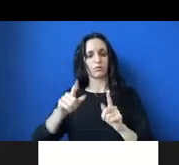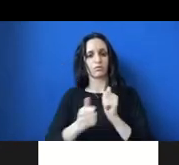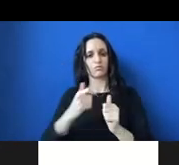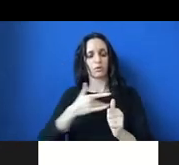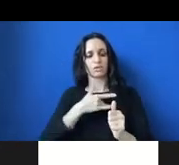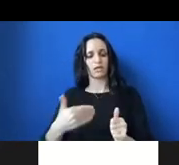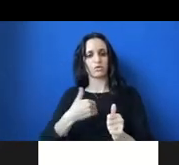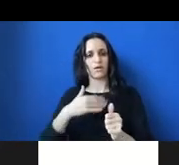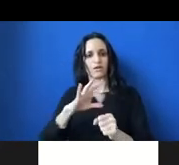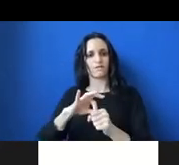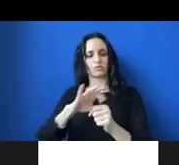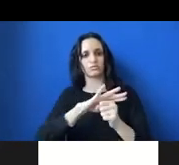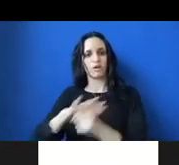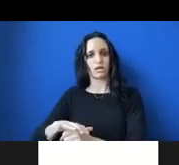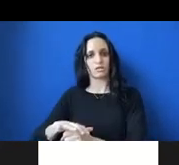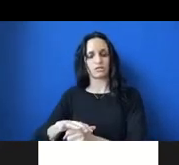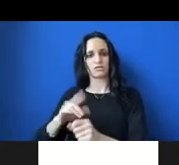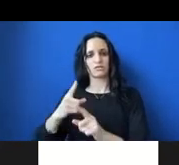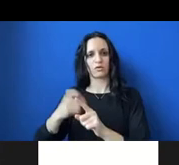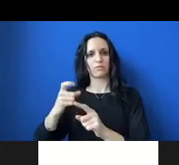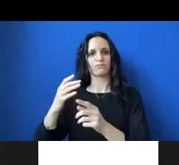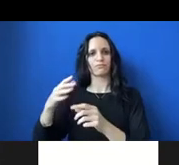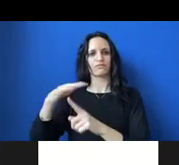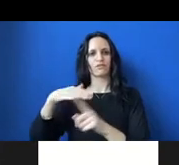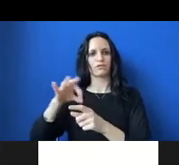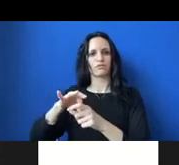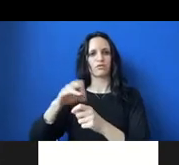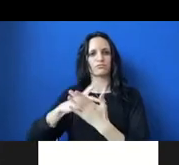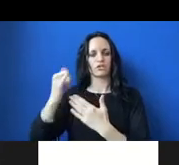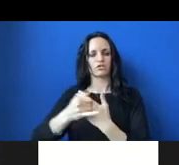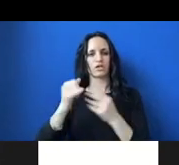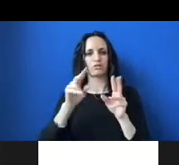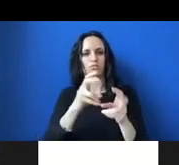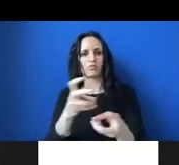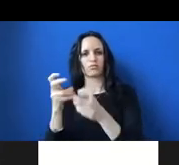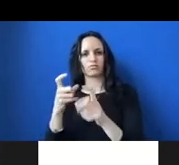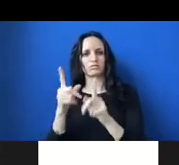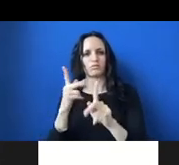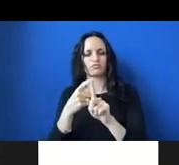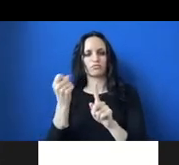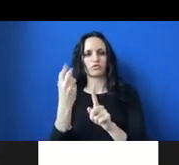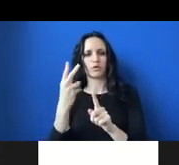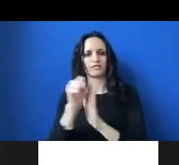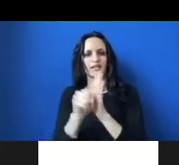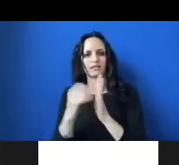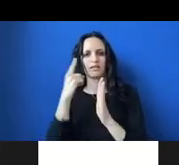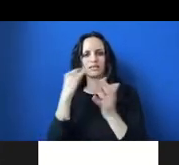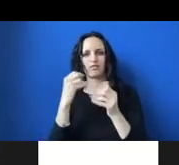Environmental Vote Project, which polls about 20,000 people in 12 states, and they've been expanding, I think they're up to 18 more states now,